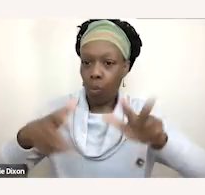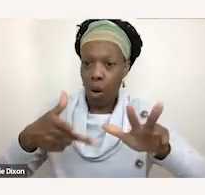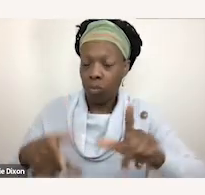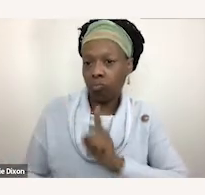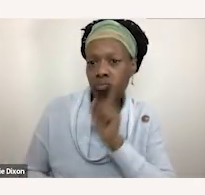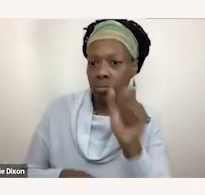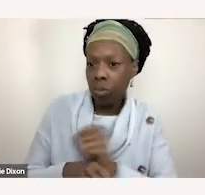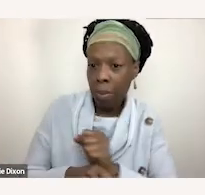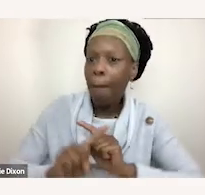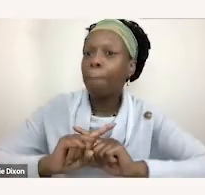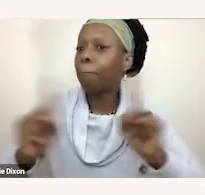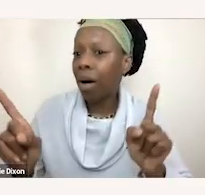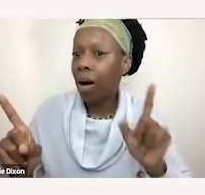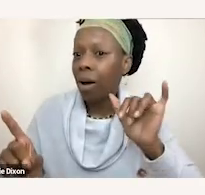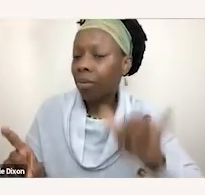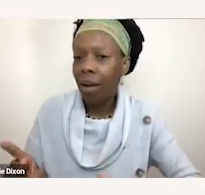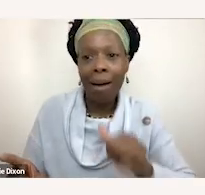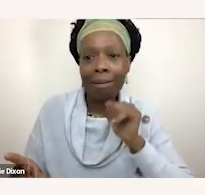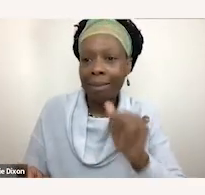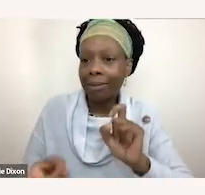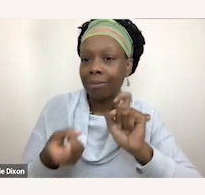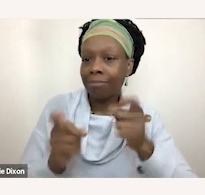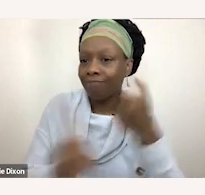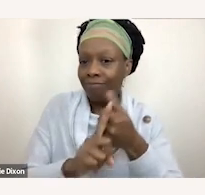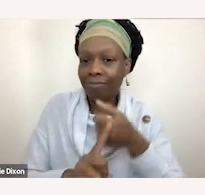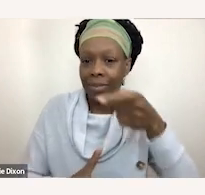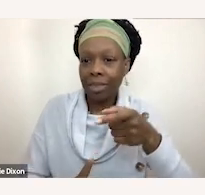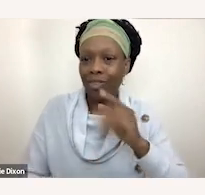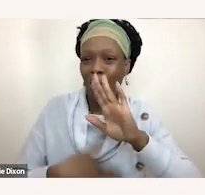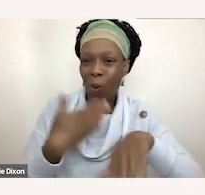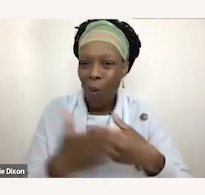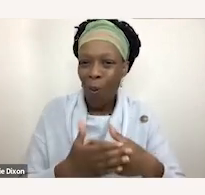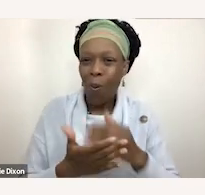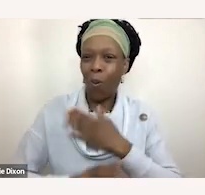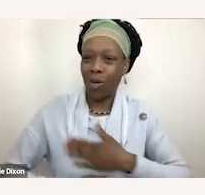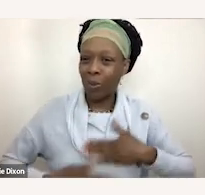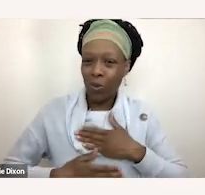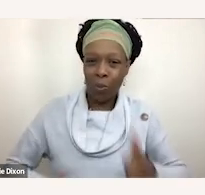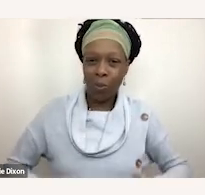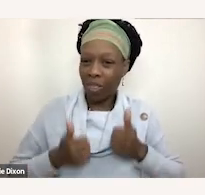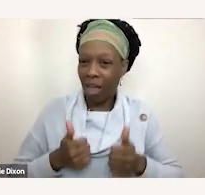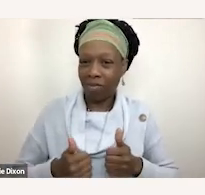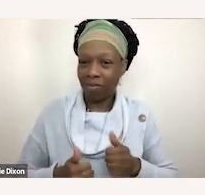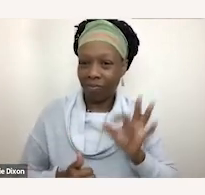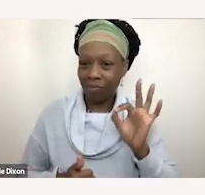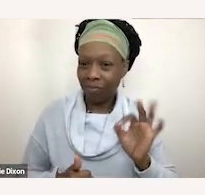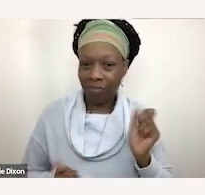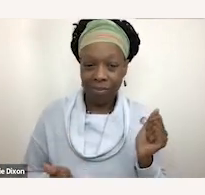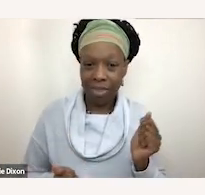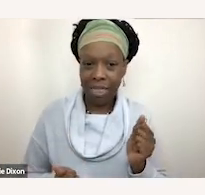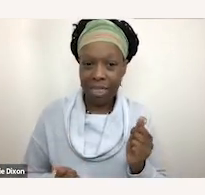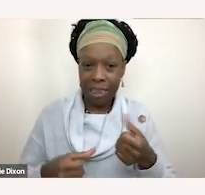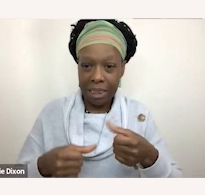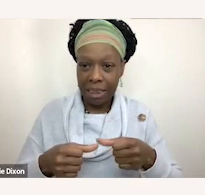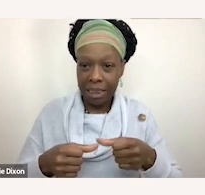and that hasn't impacted the fullness of his life in any way it's still turned out to